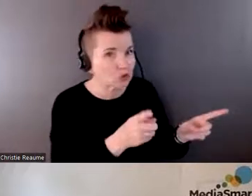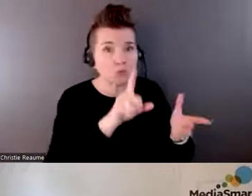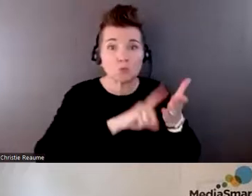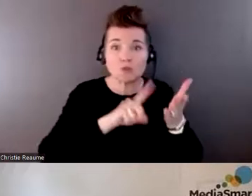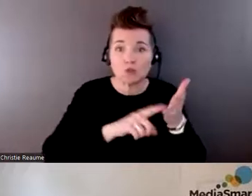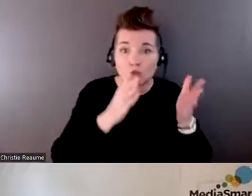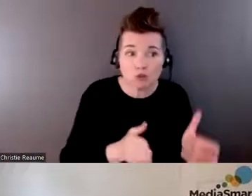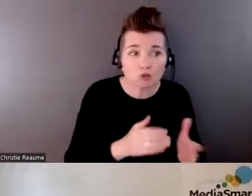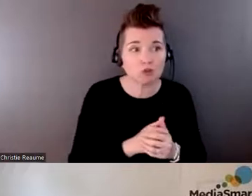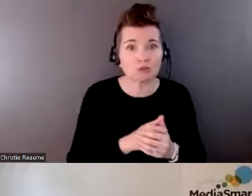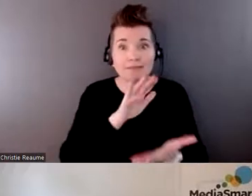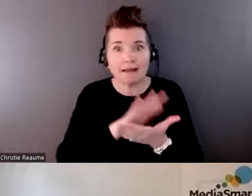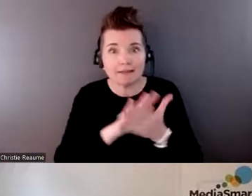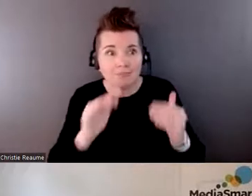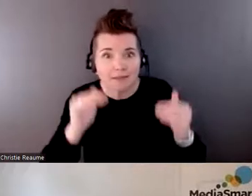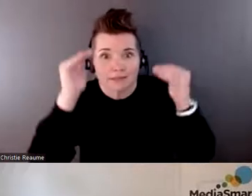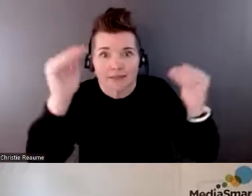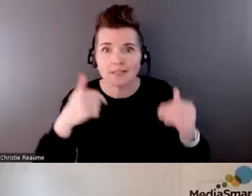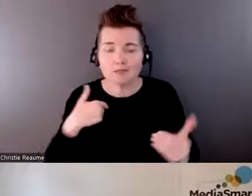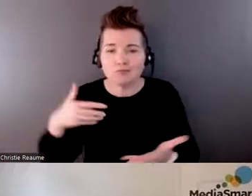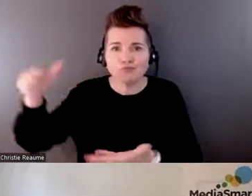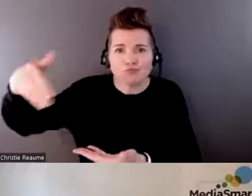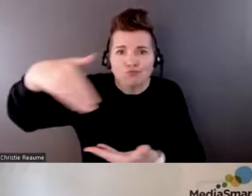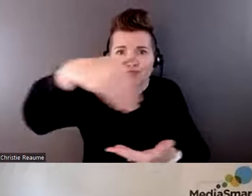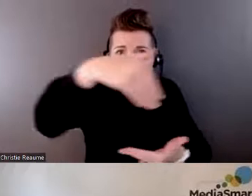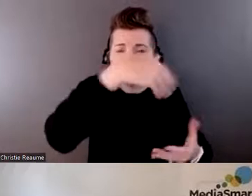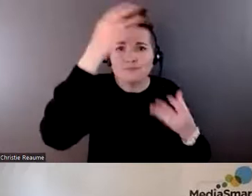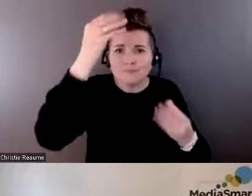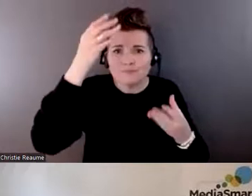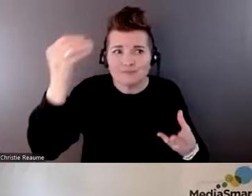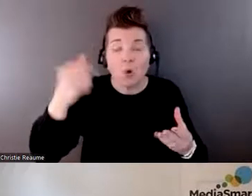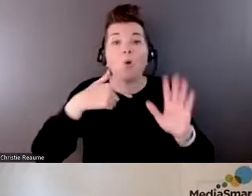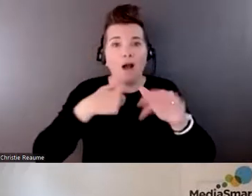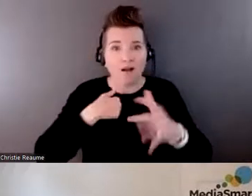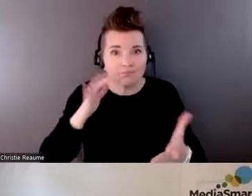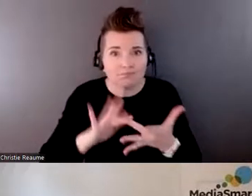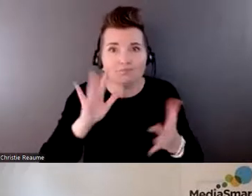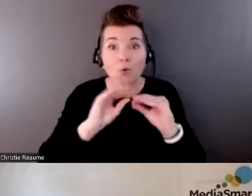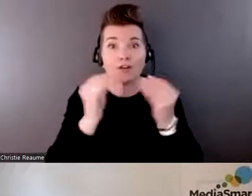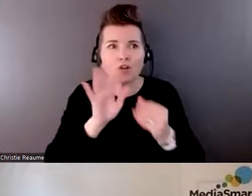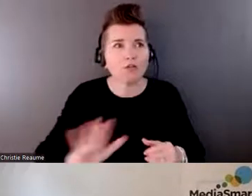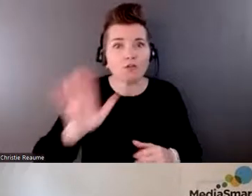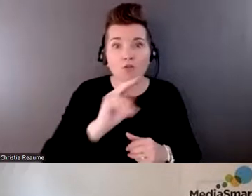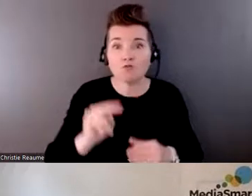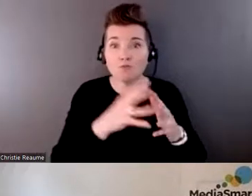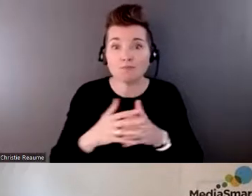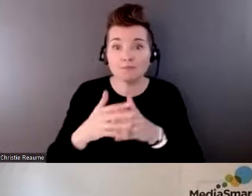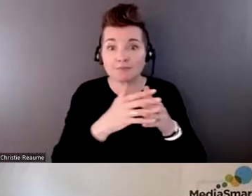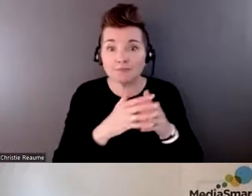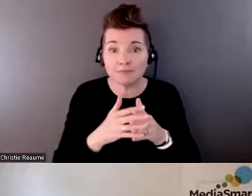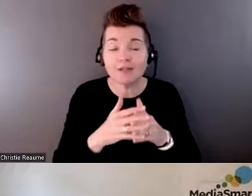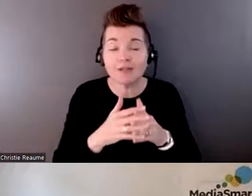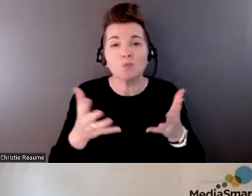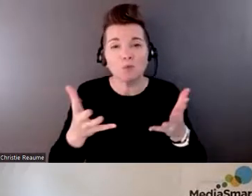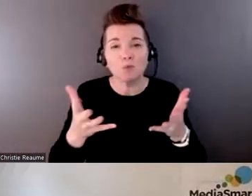as well as individuals from organizations across North America that were providing digital literacy training to older